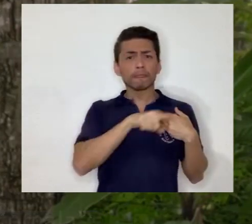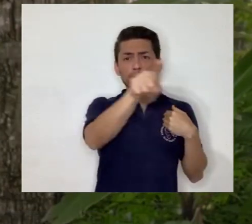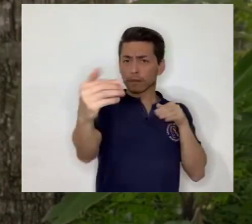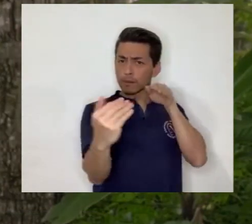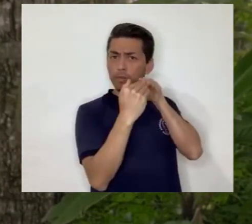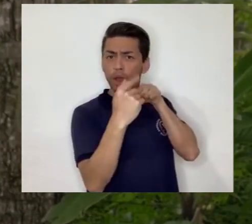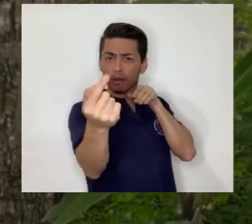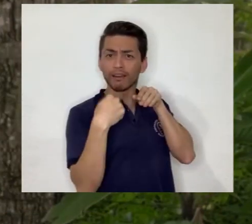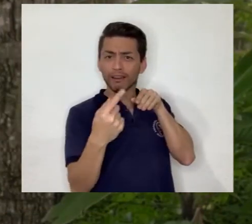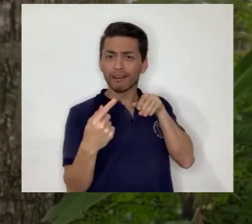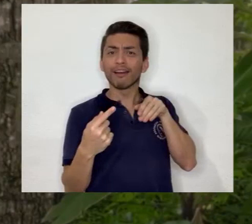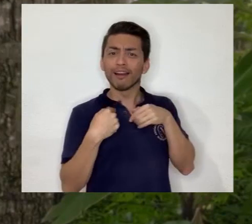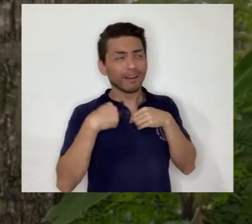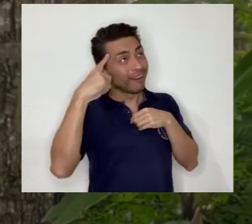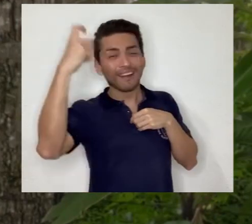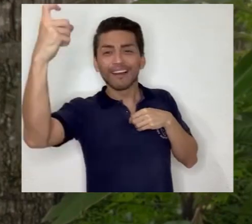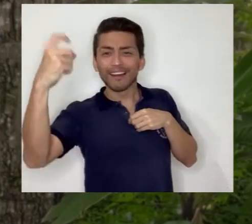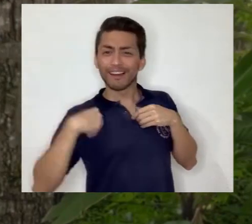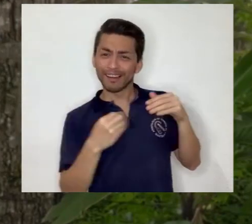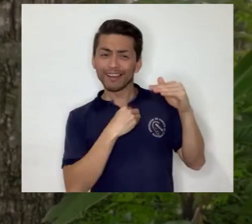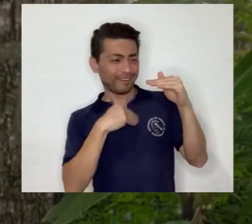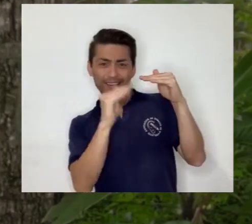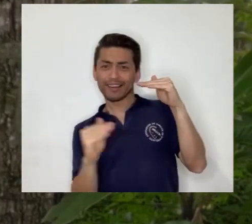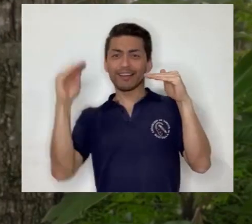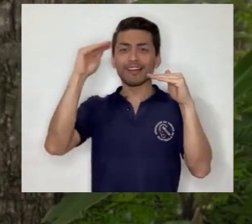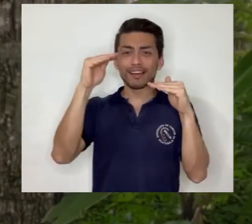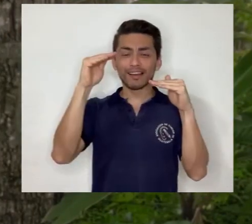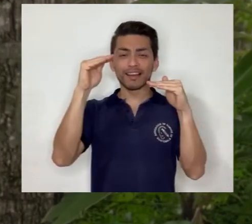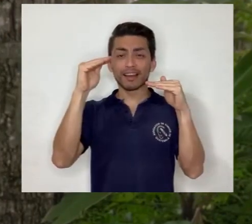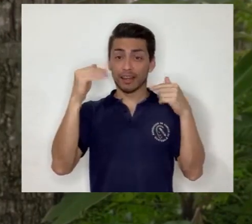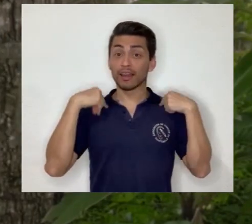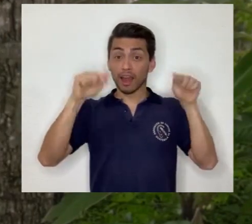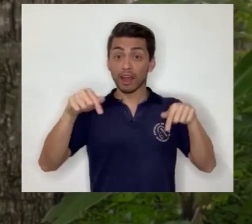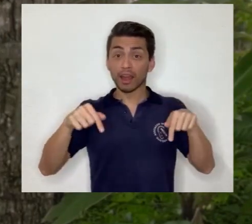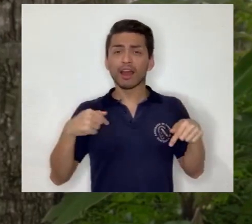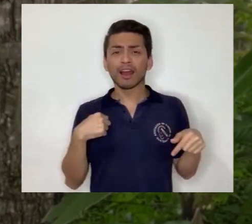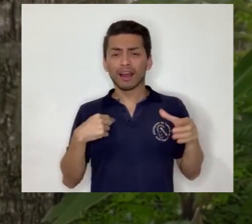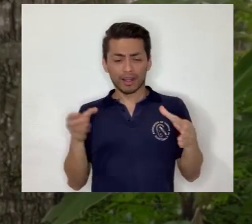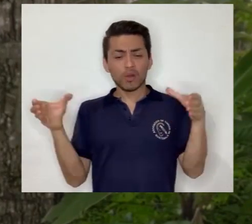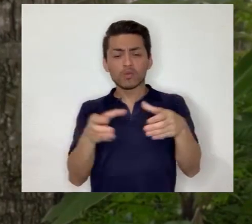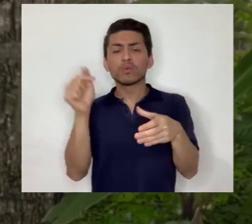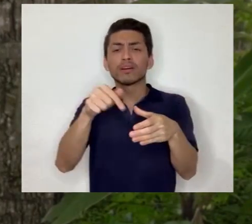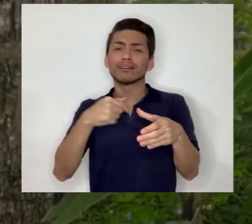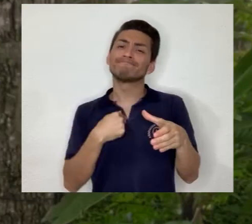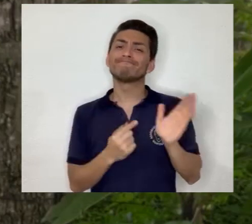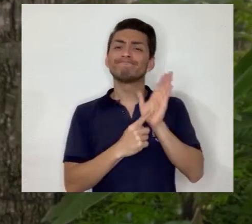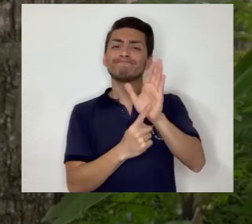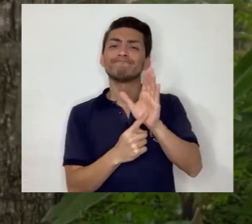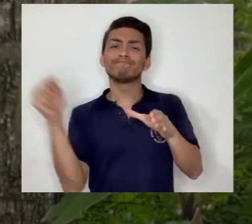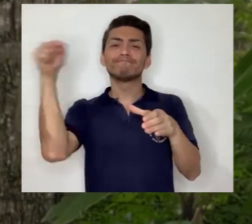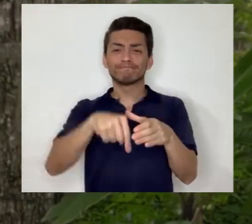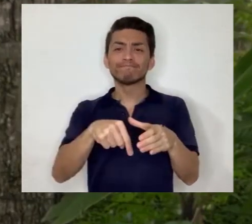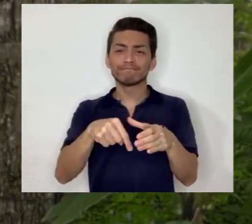As you can see, I am a person just like you, with dreams and longings